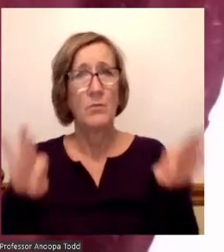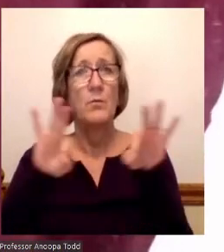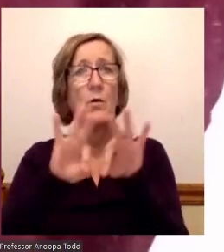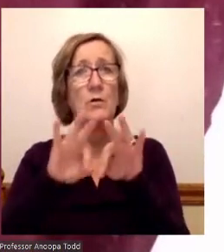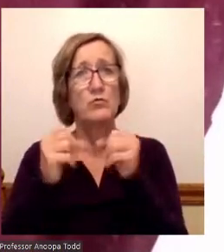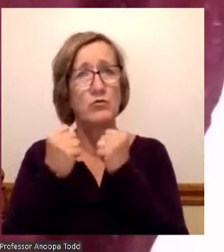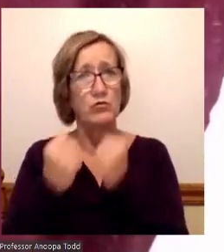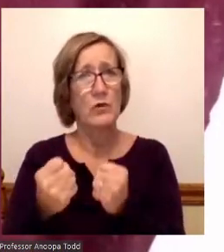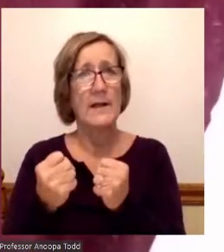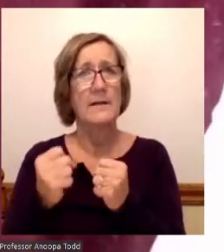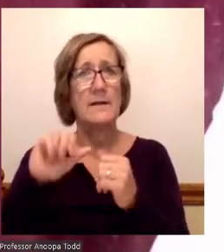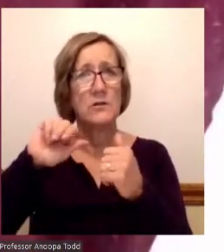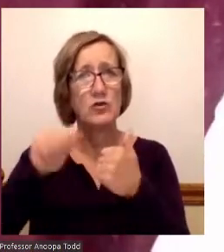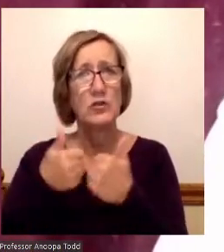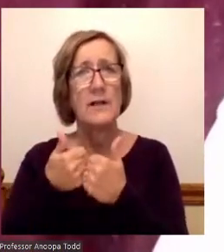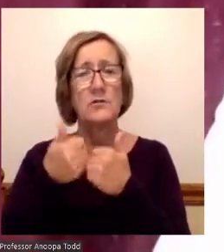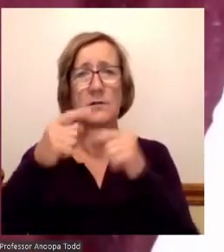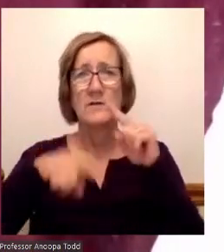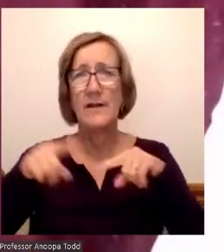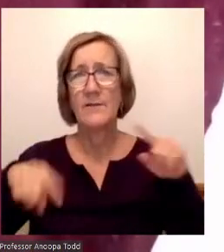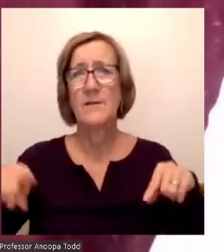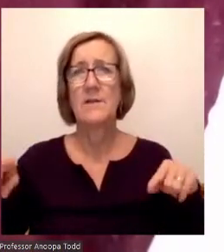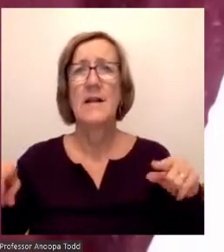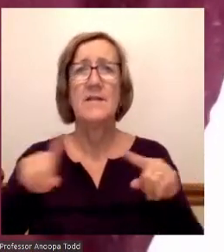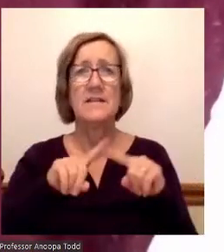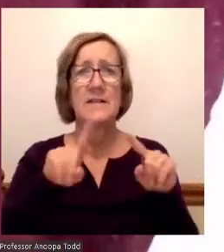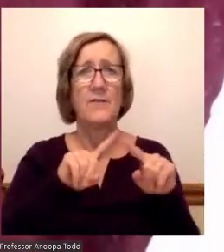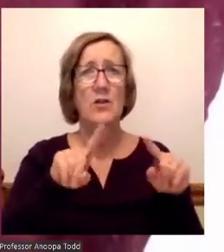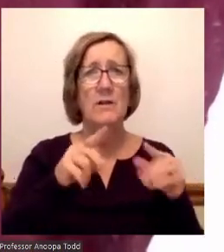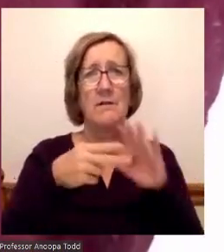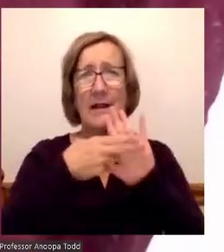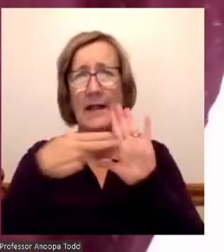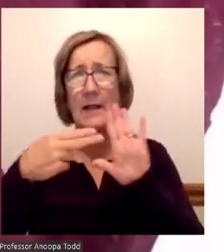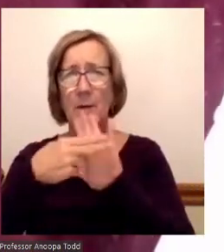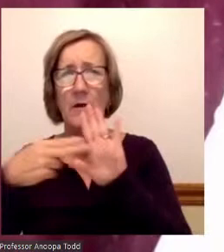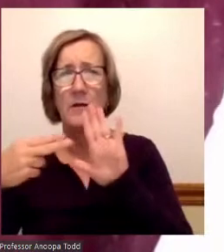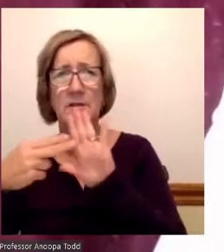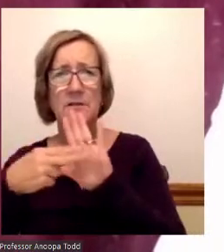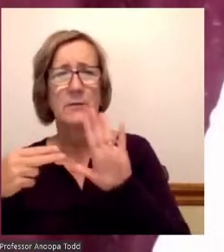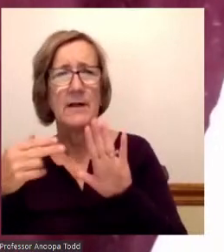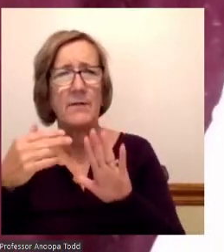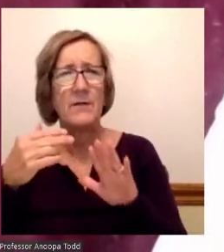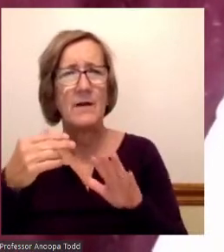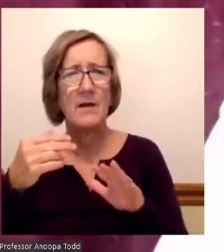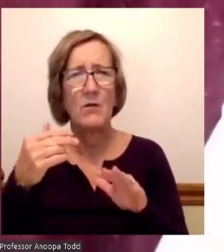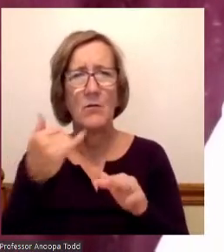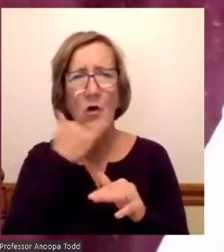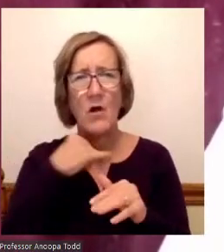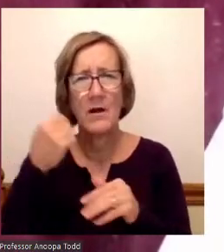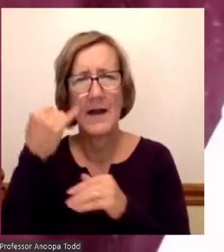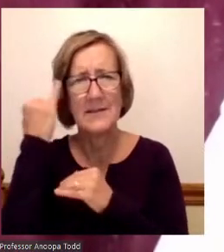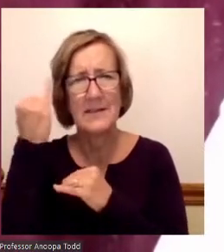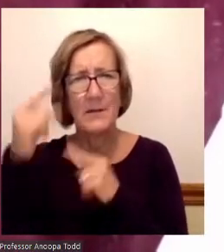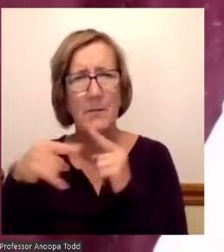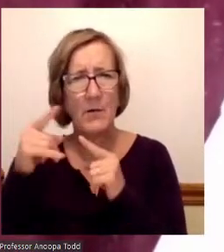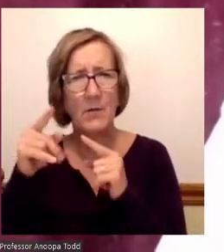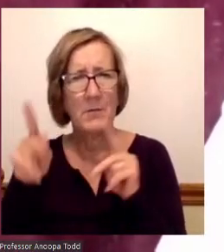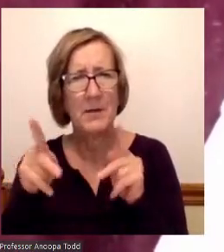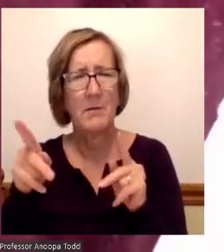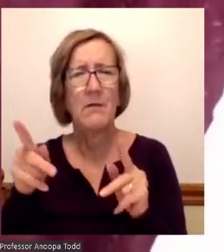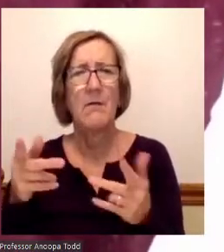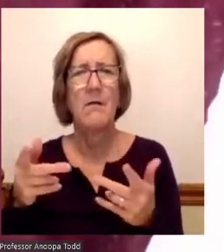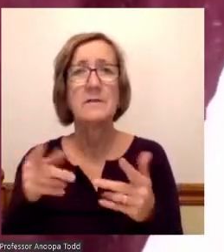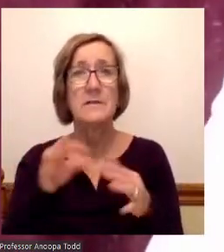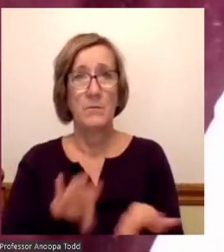of diversity and the stereotype that we have these misconceptions about people. It is important that as